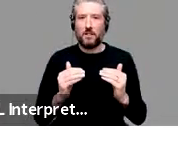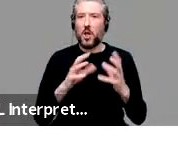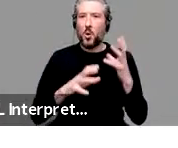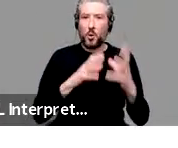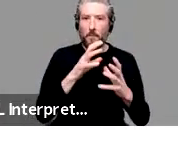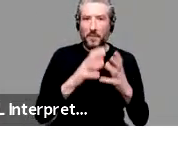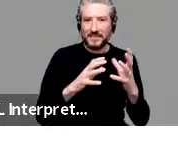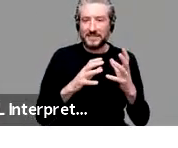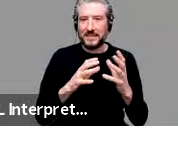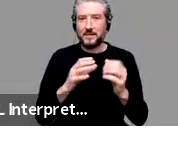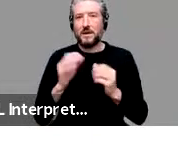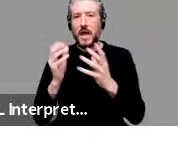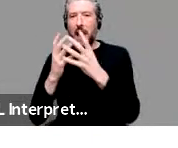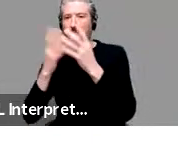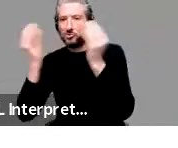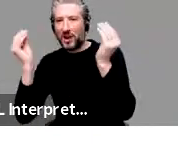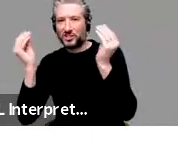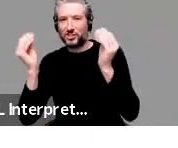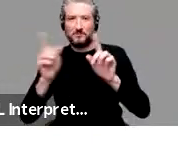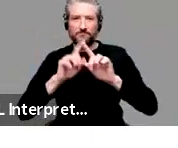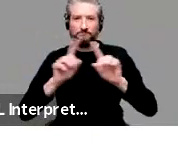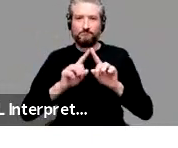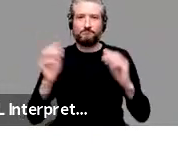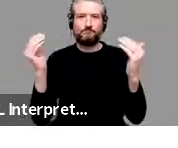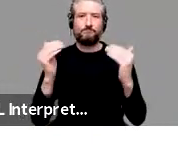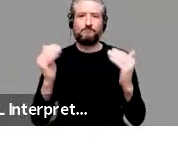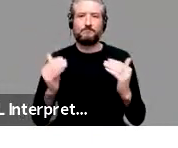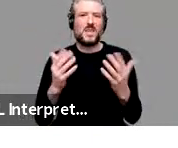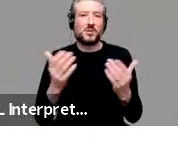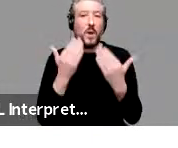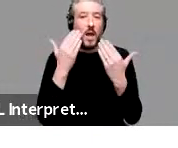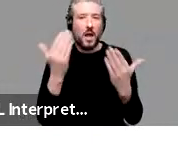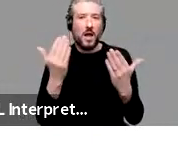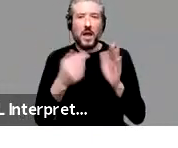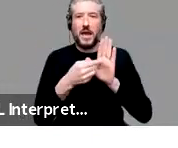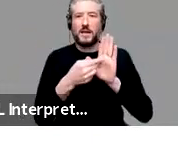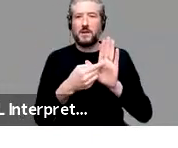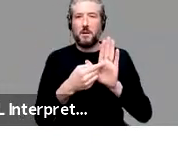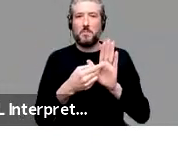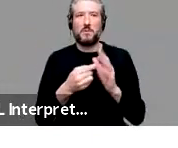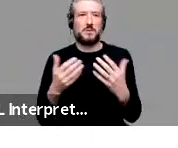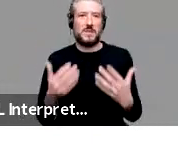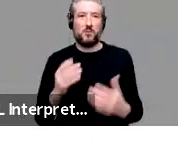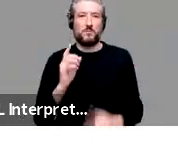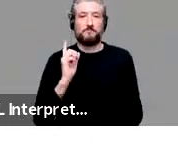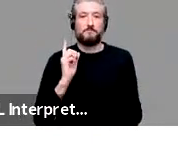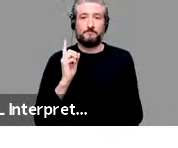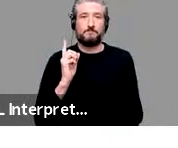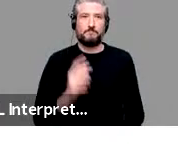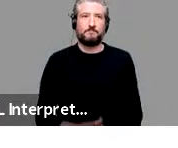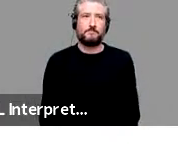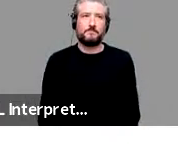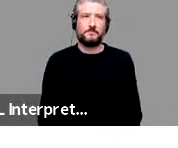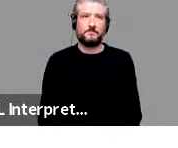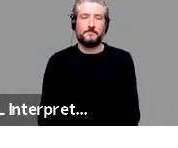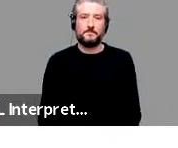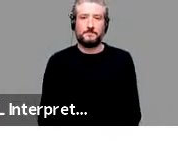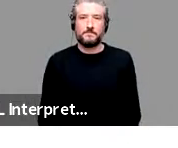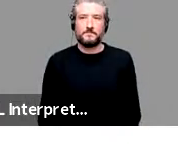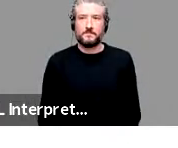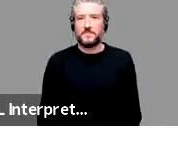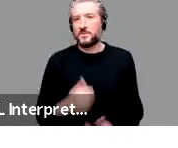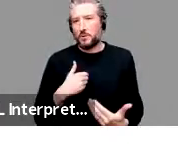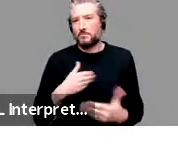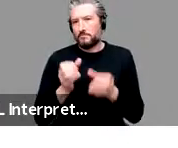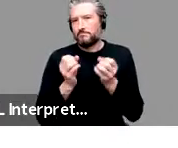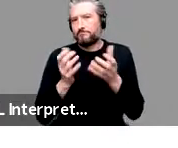some simple examples first. So it's clear that according to this definition of that constructions